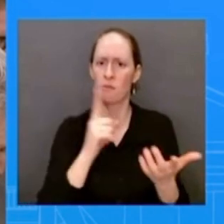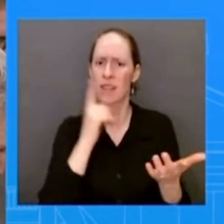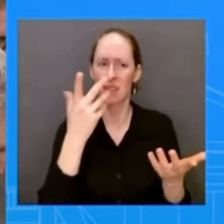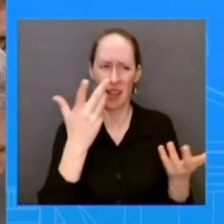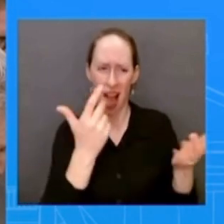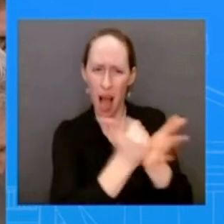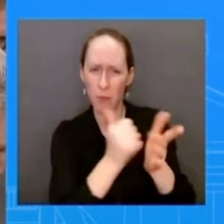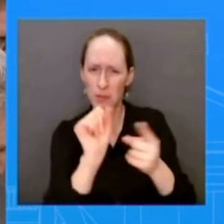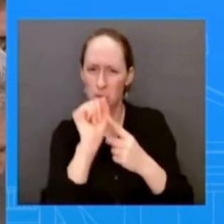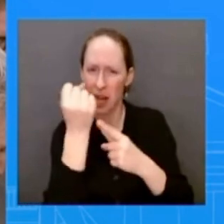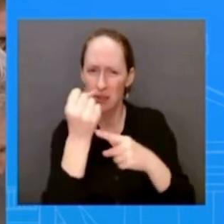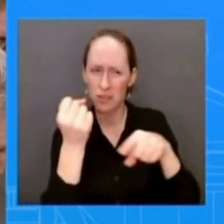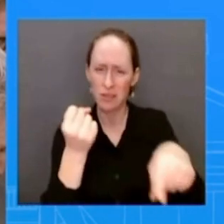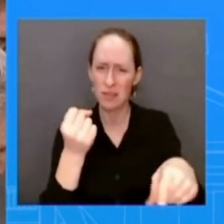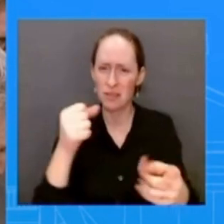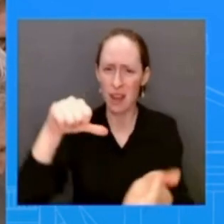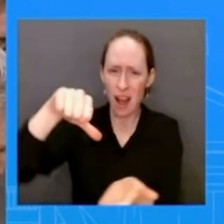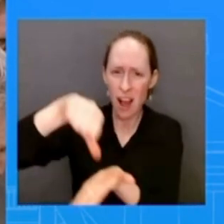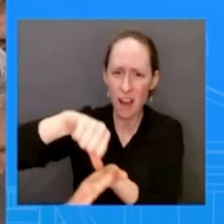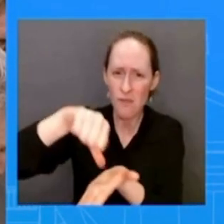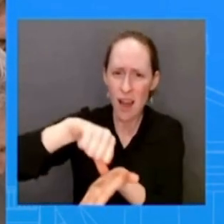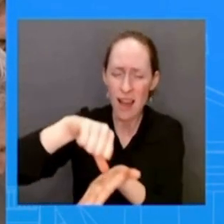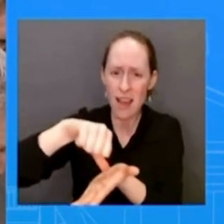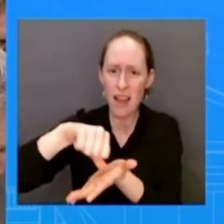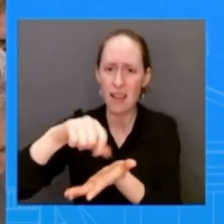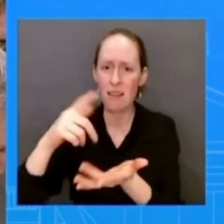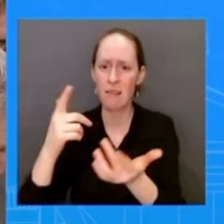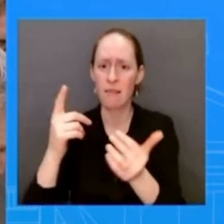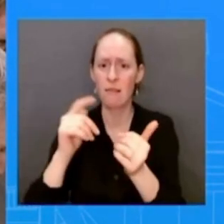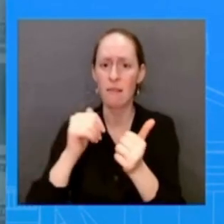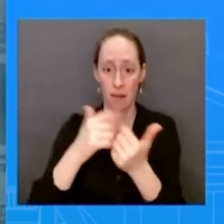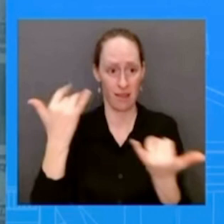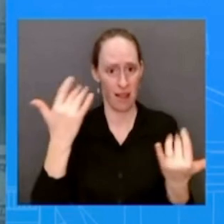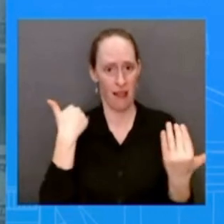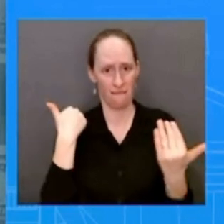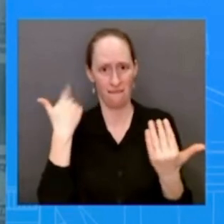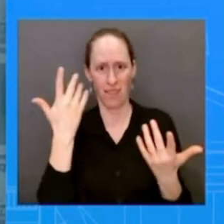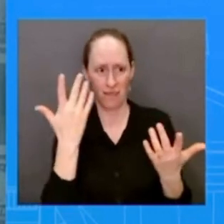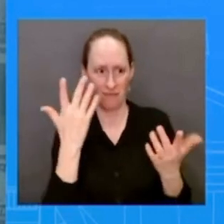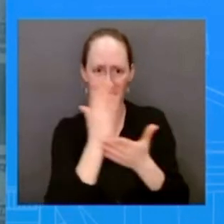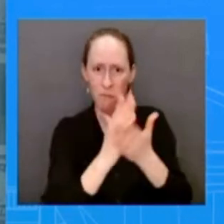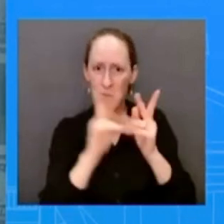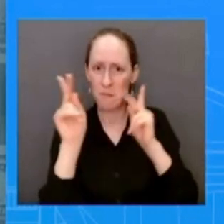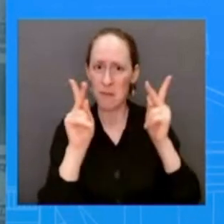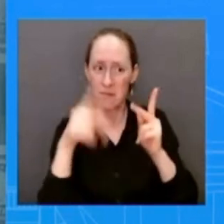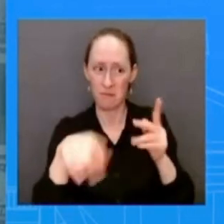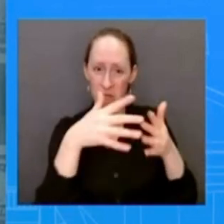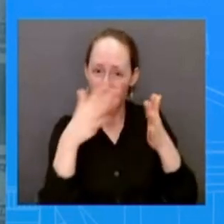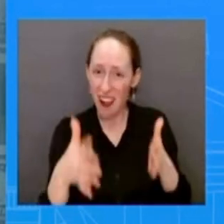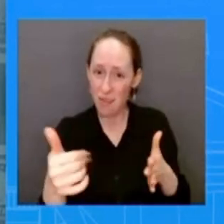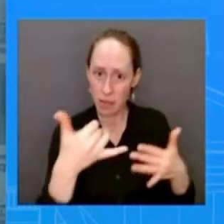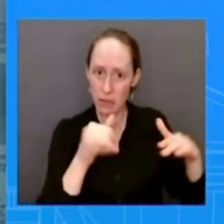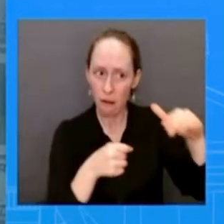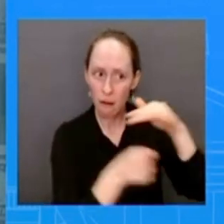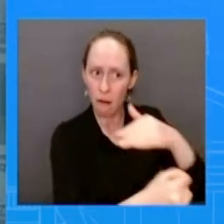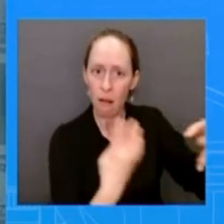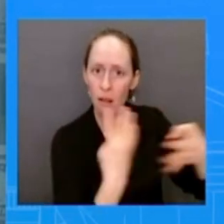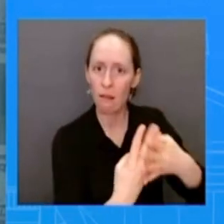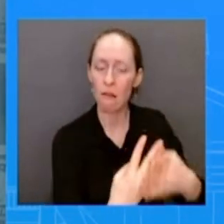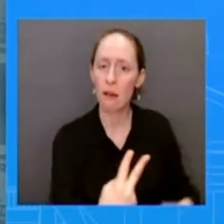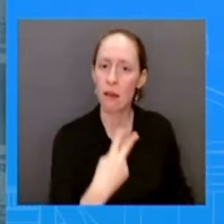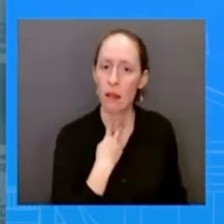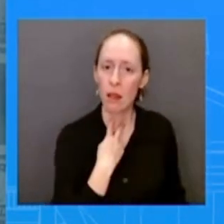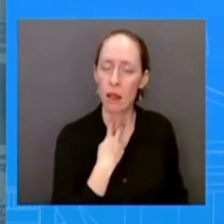push to release the new uh the current hostages now i don't have anything to share about that anytime as you know anytime